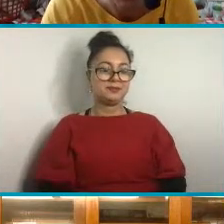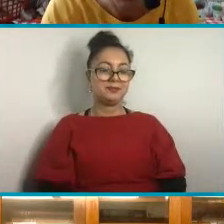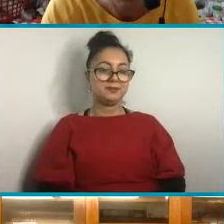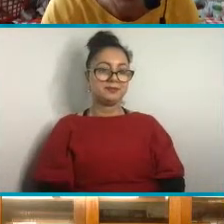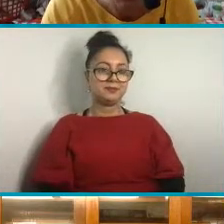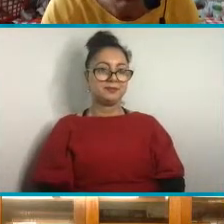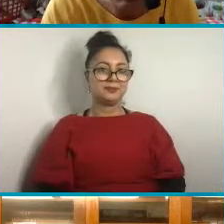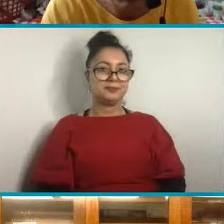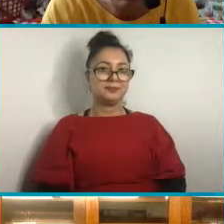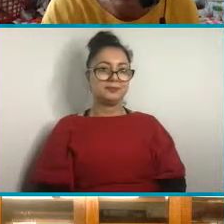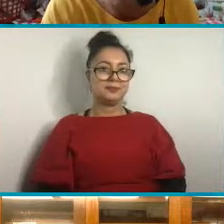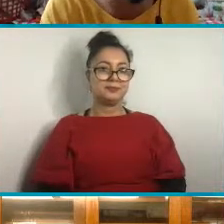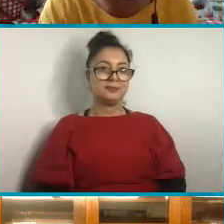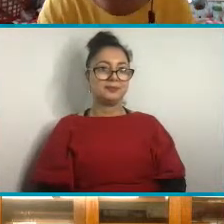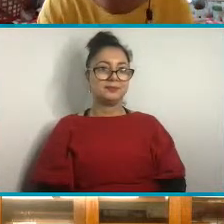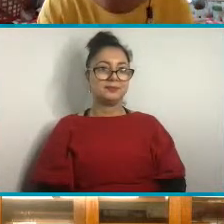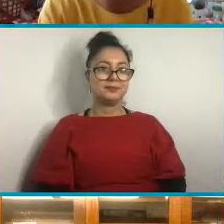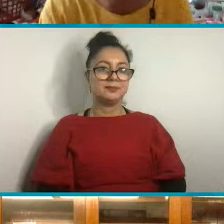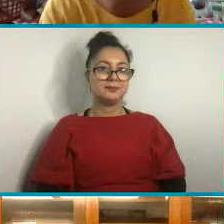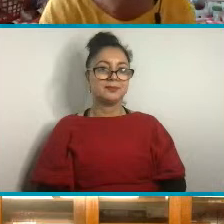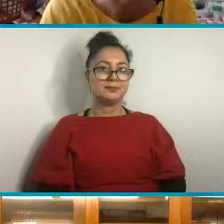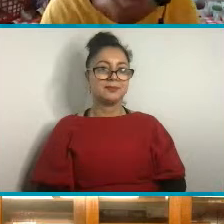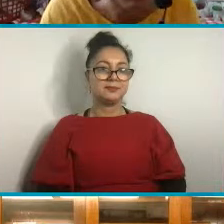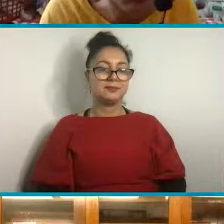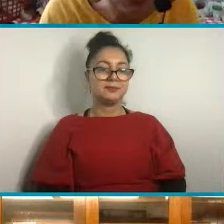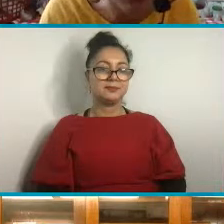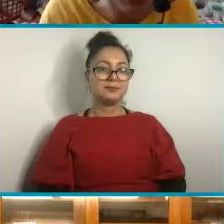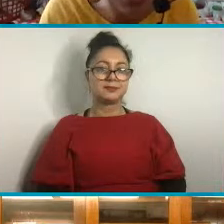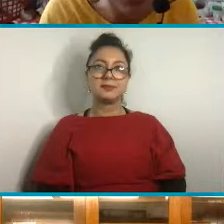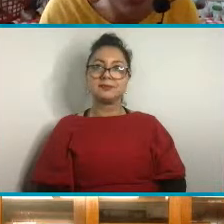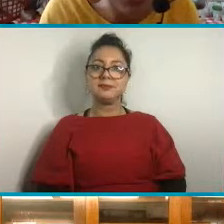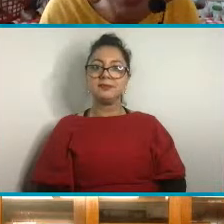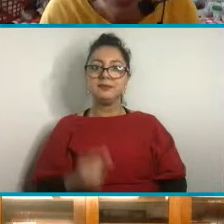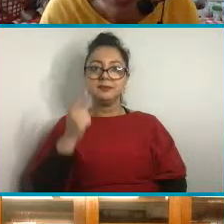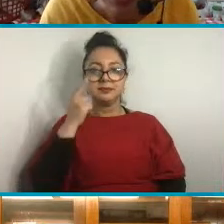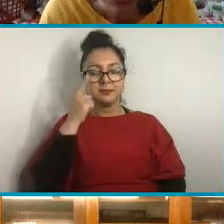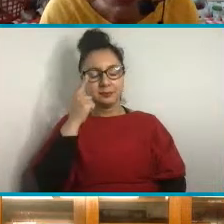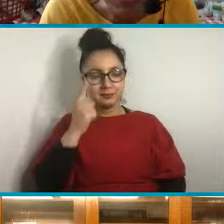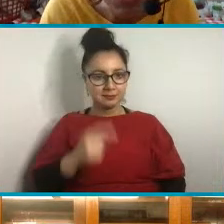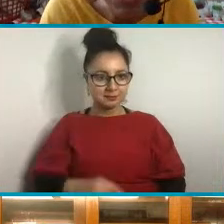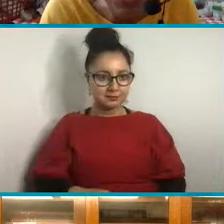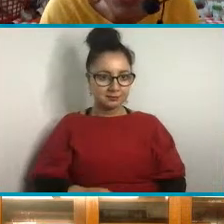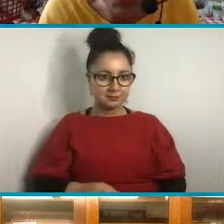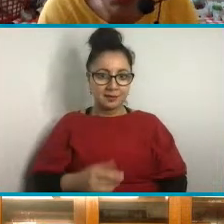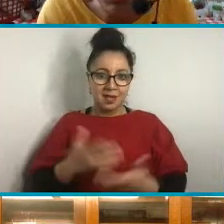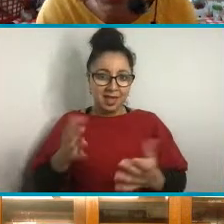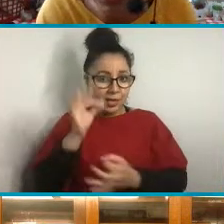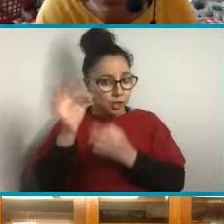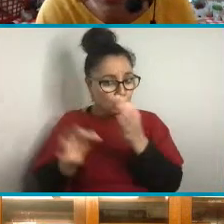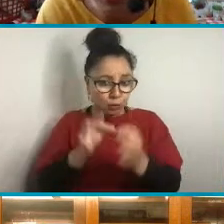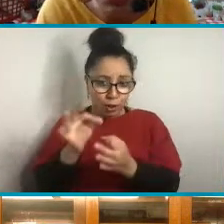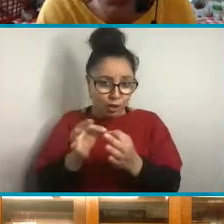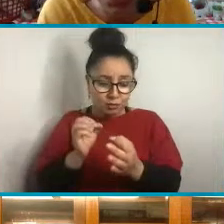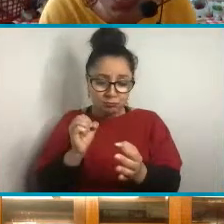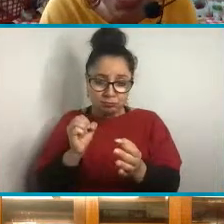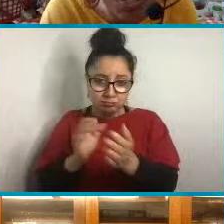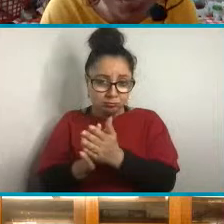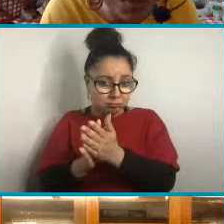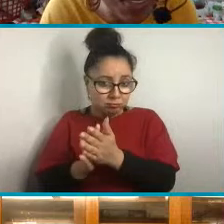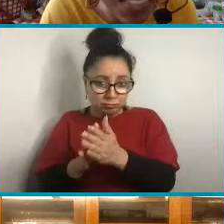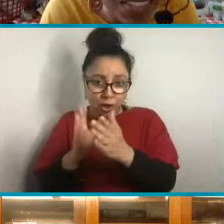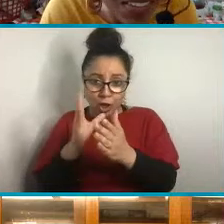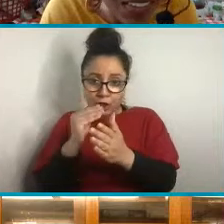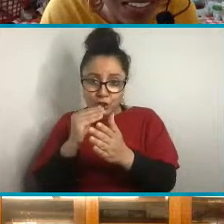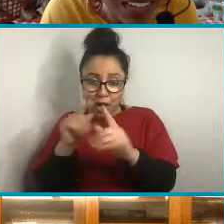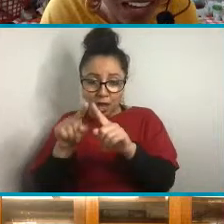Great. So just pop in the chat if you have any questions or if you want to tell us what your